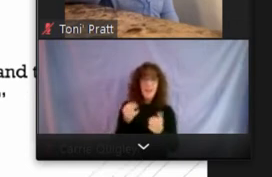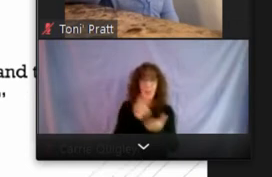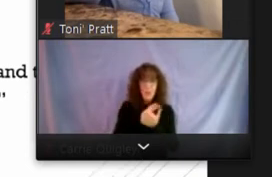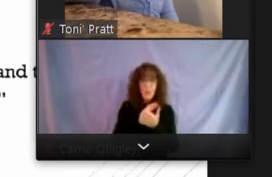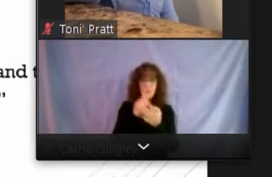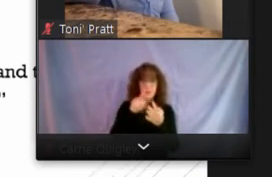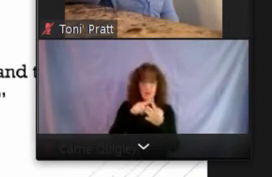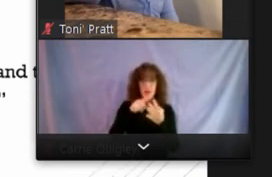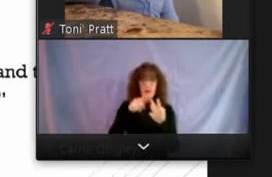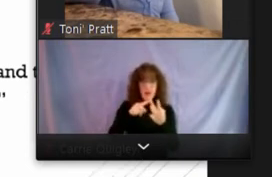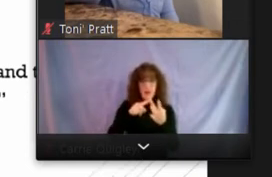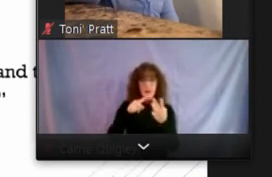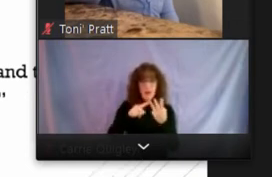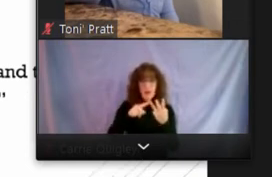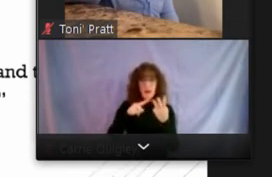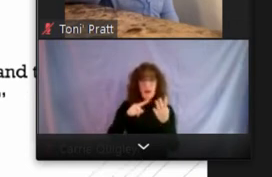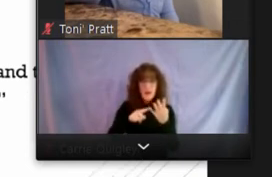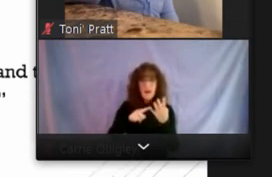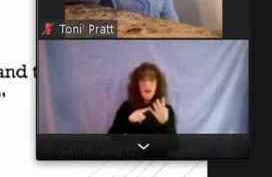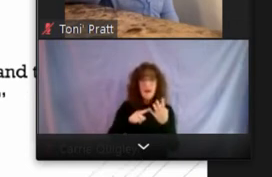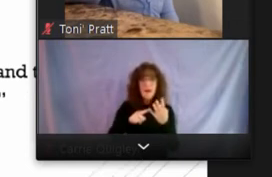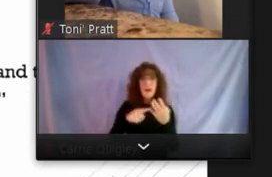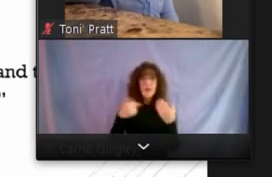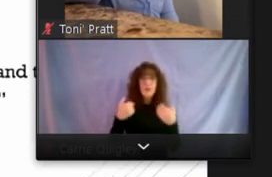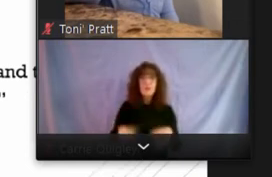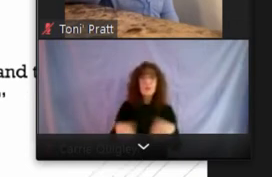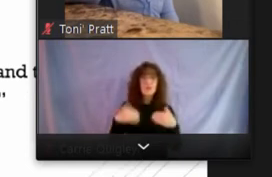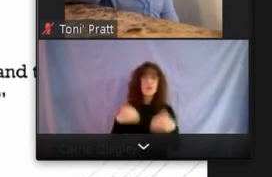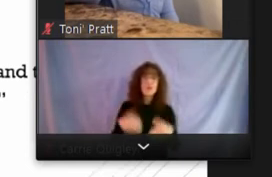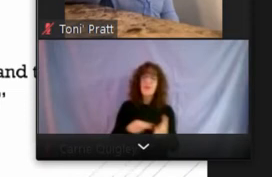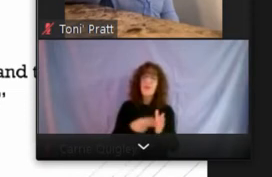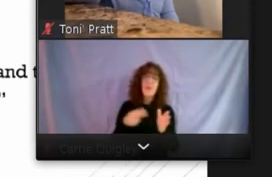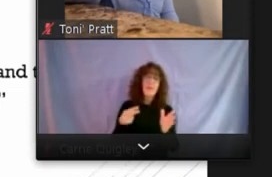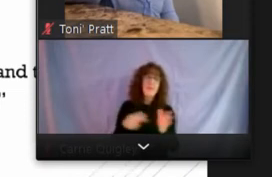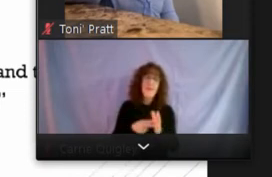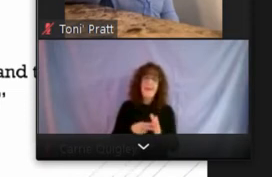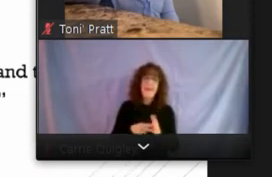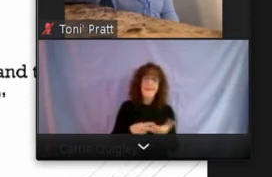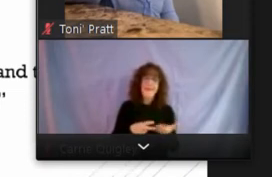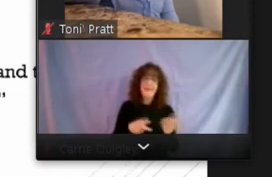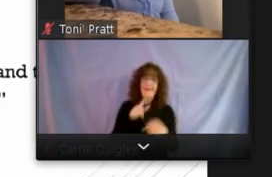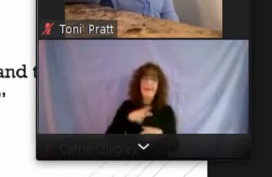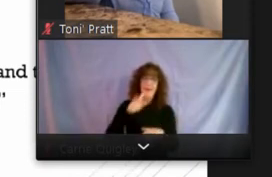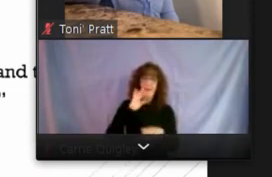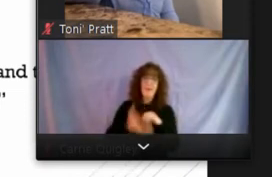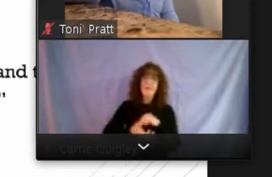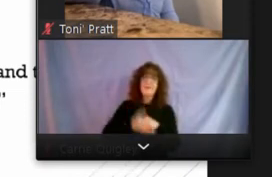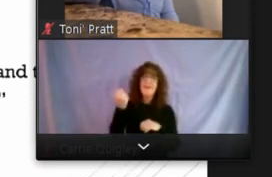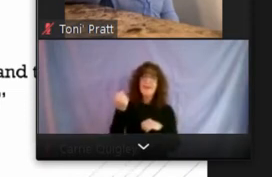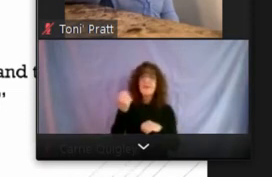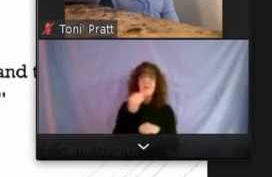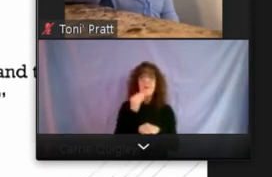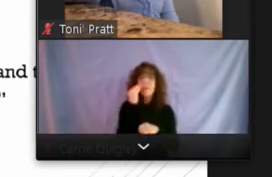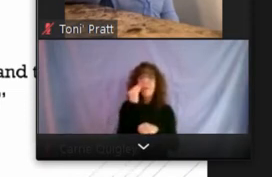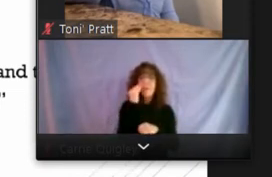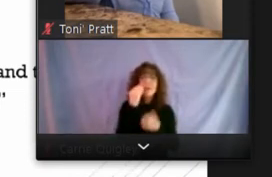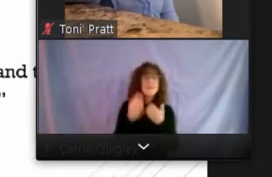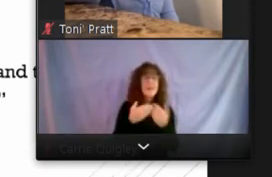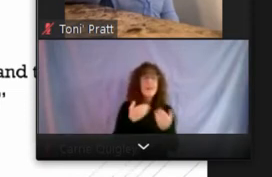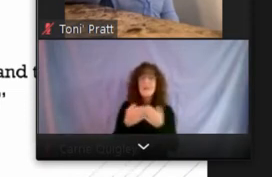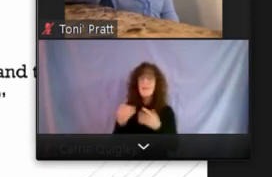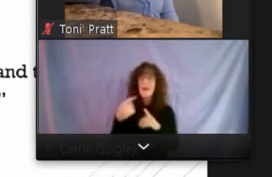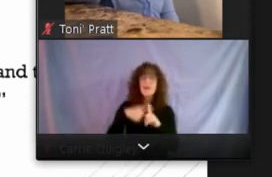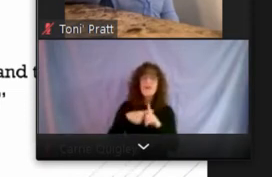uh, in the same month, their right of redemption would be foreclosed. And no matter what they can pay, no matter what rental assistance is available,